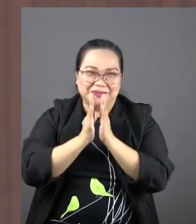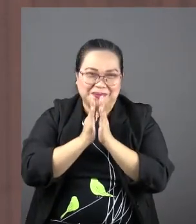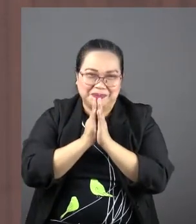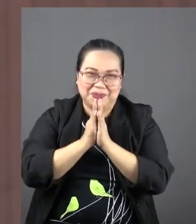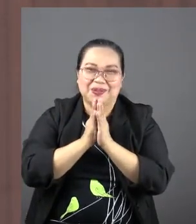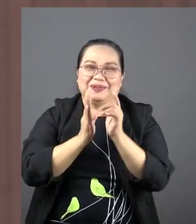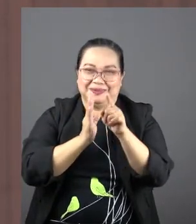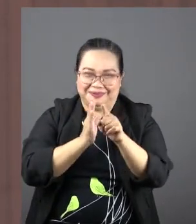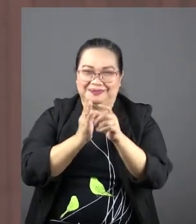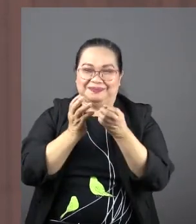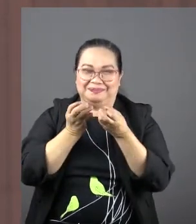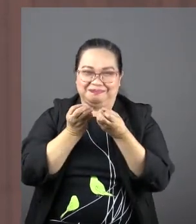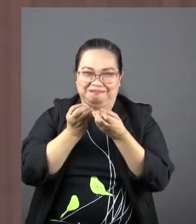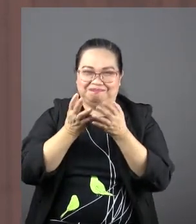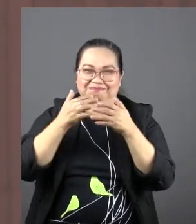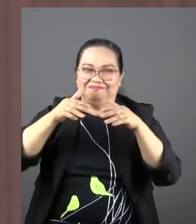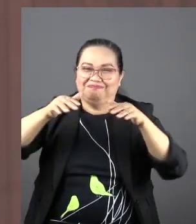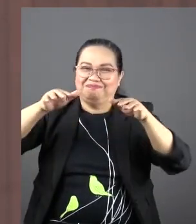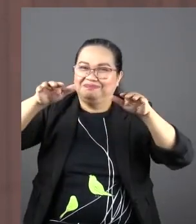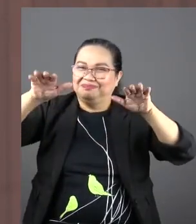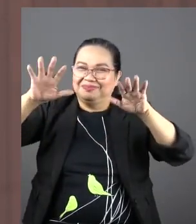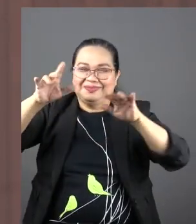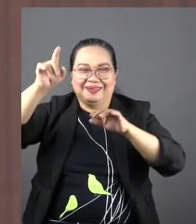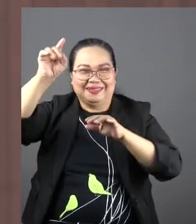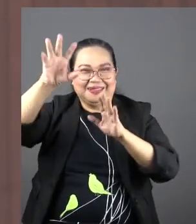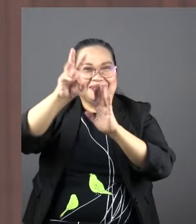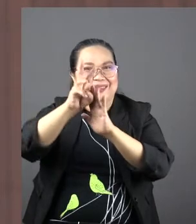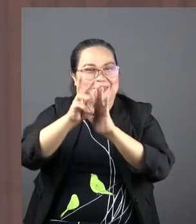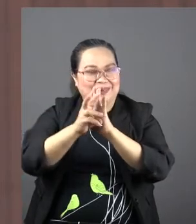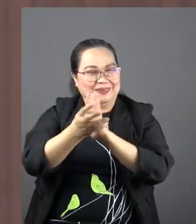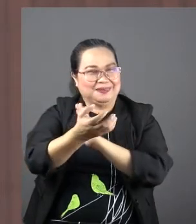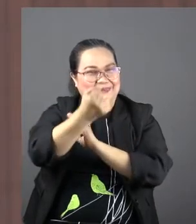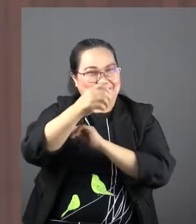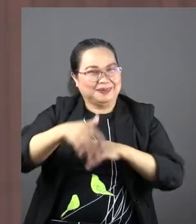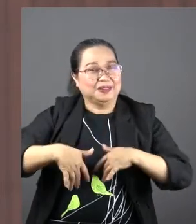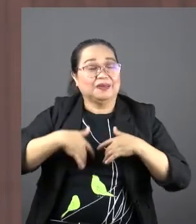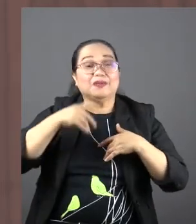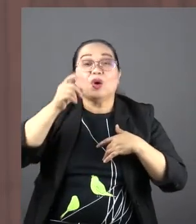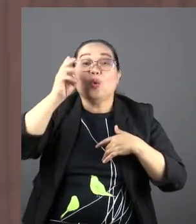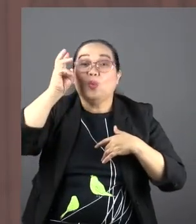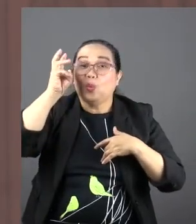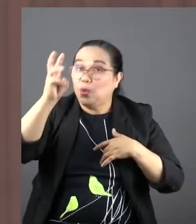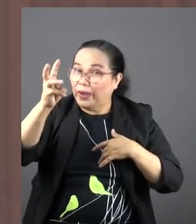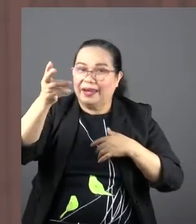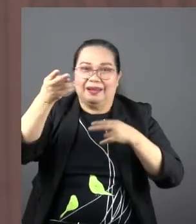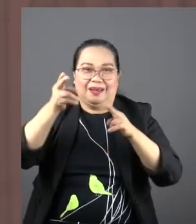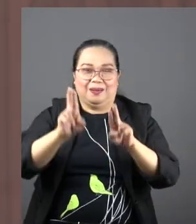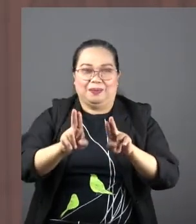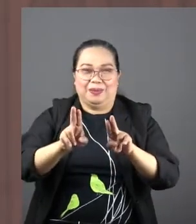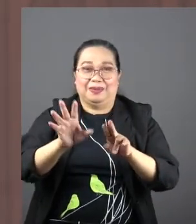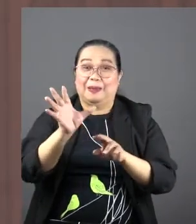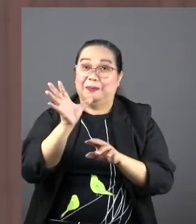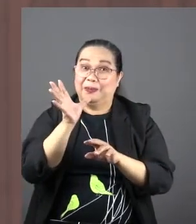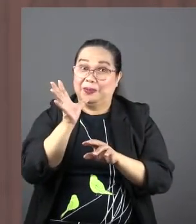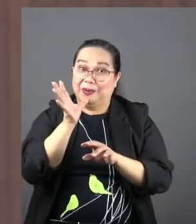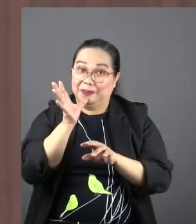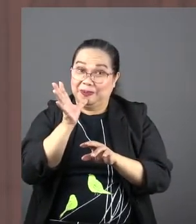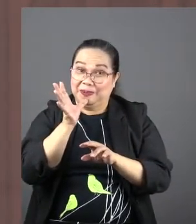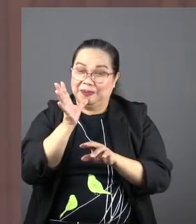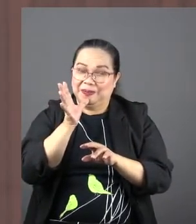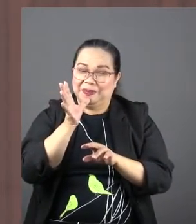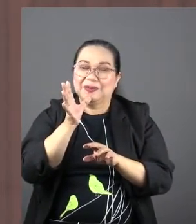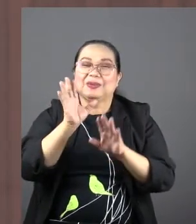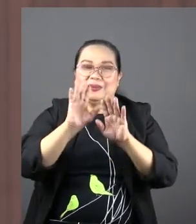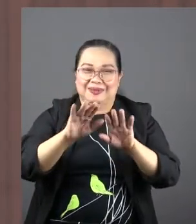able to let them spread their wings and live out God's will in their lives because it will come. Mothers there will come a time in your children's